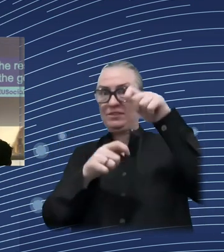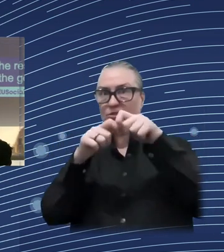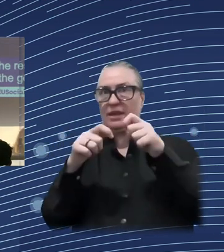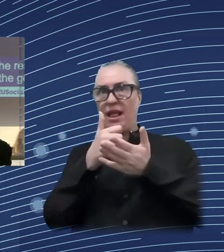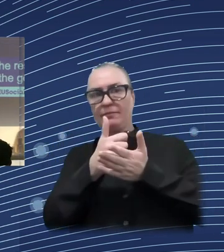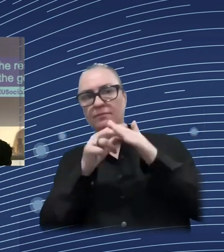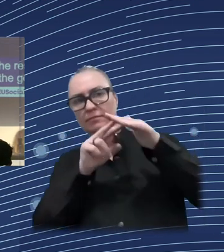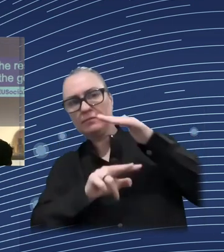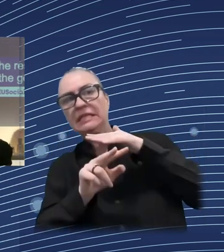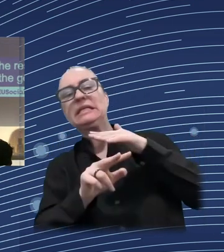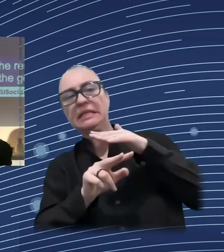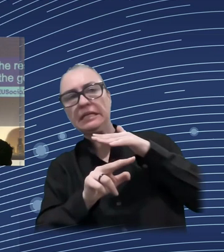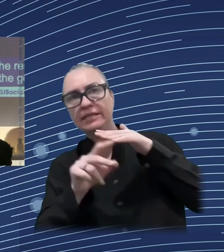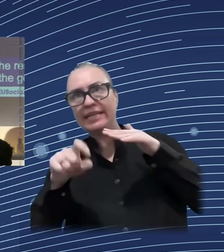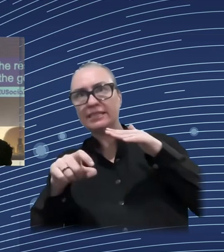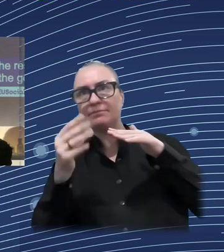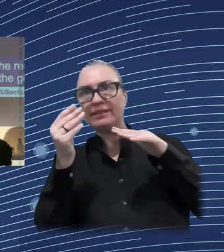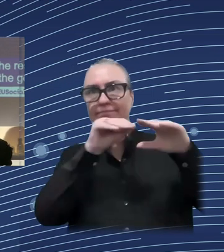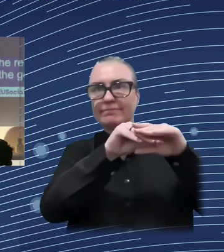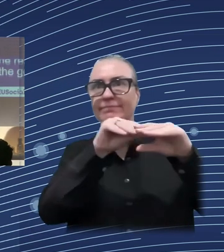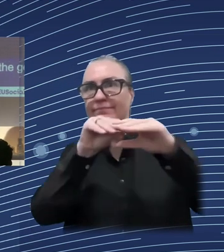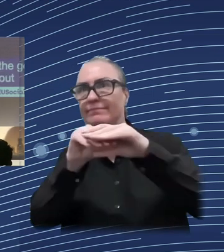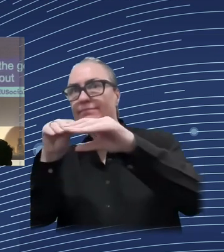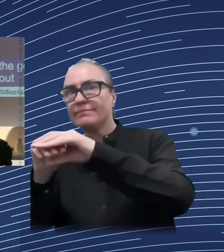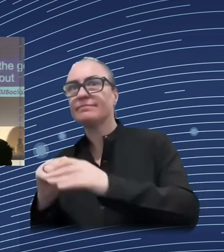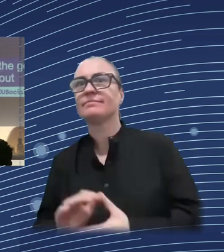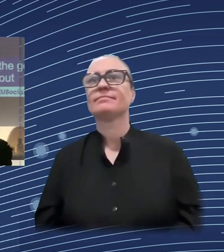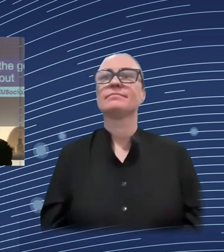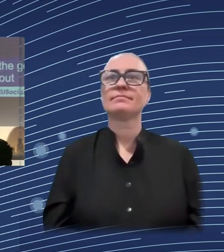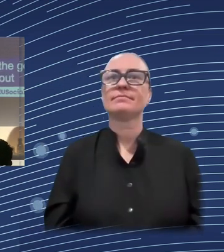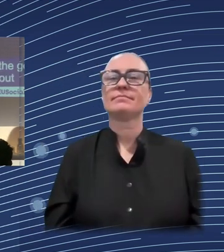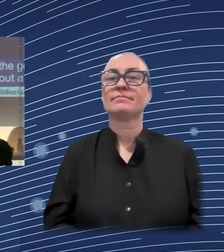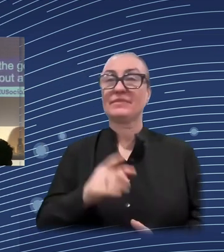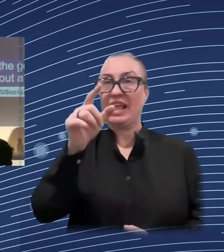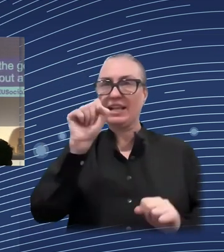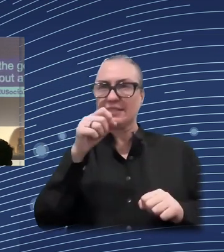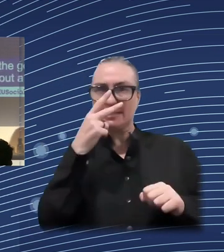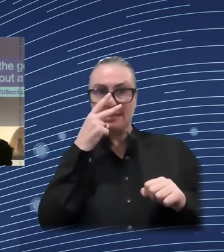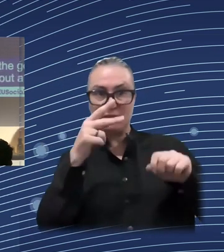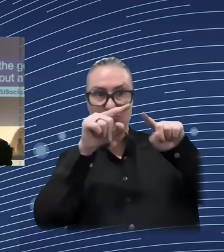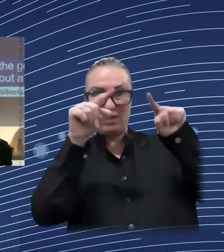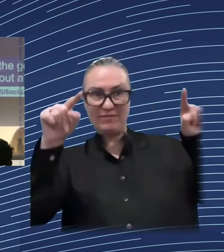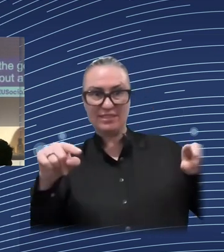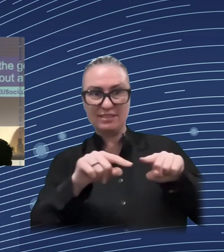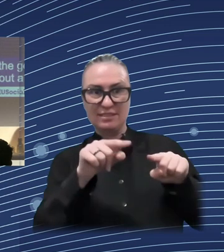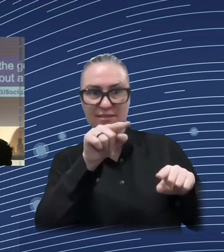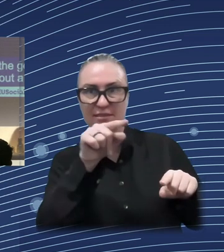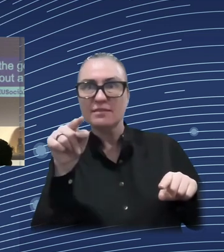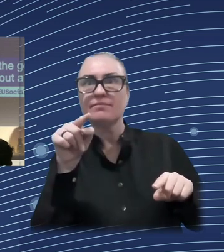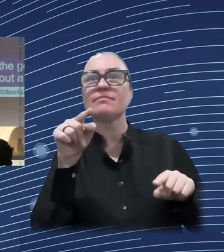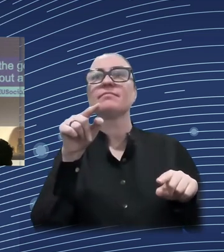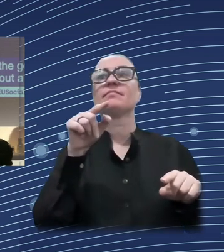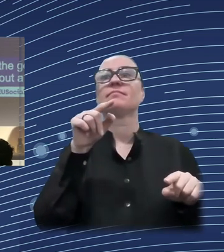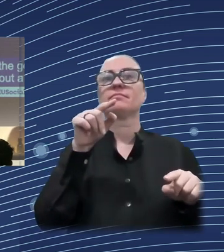now, I want to talk to you about a very specific aspect of the digital transformation, and that's automation or the